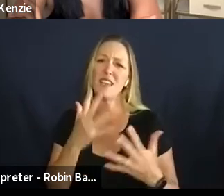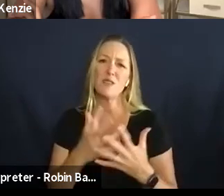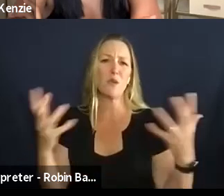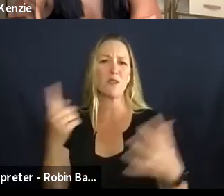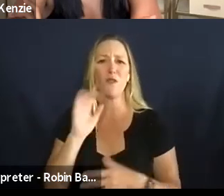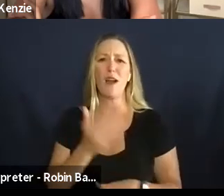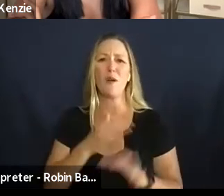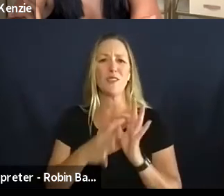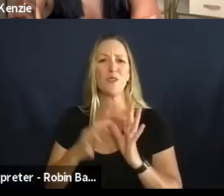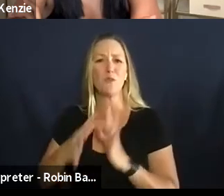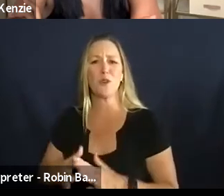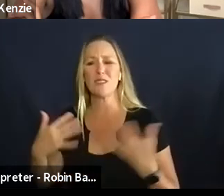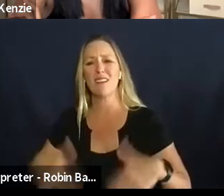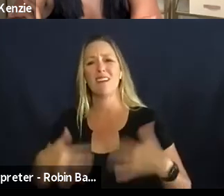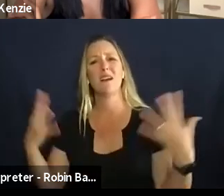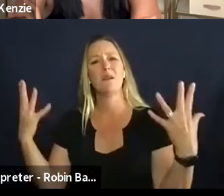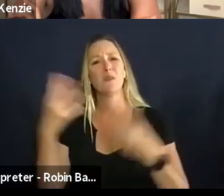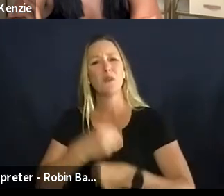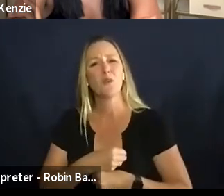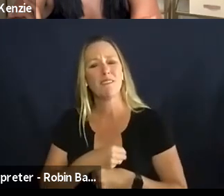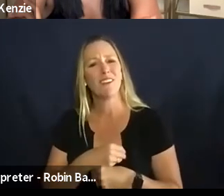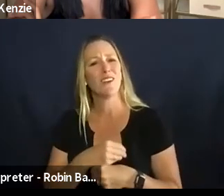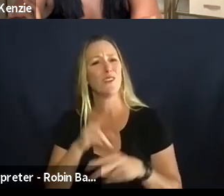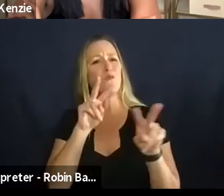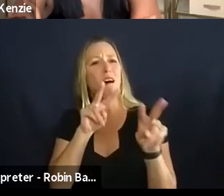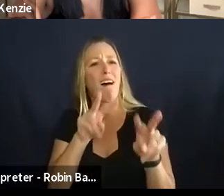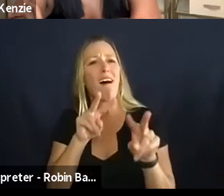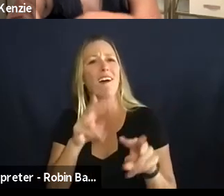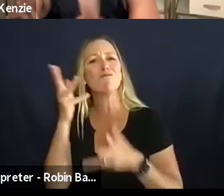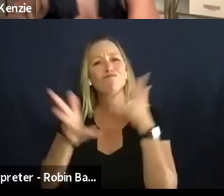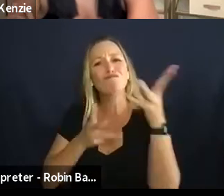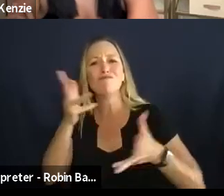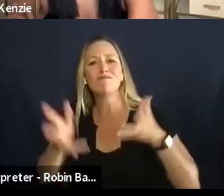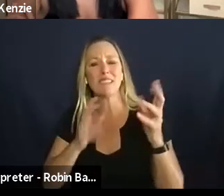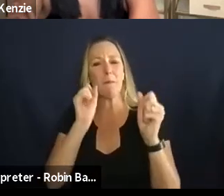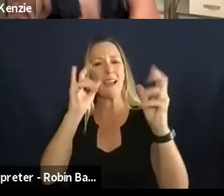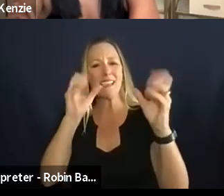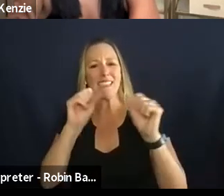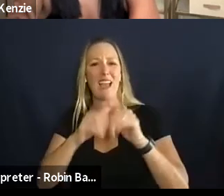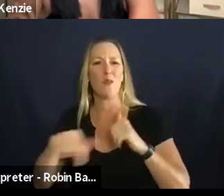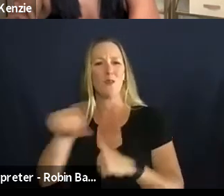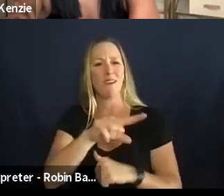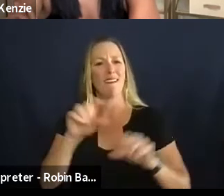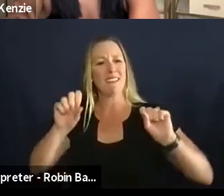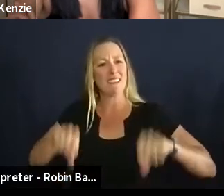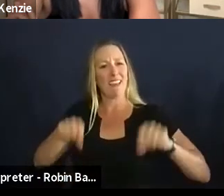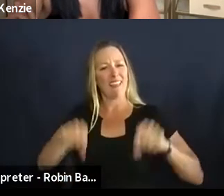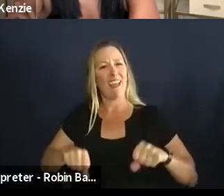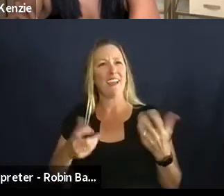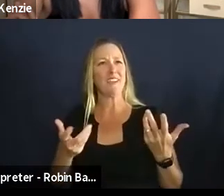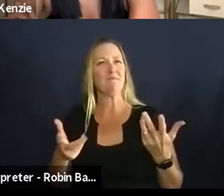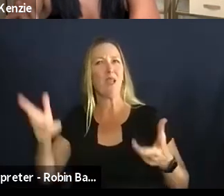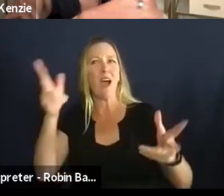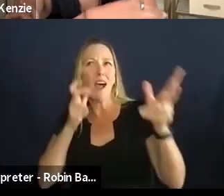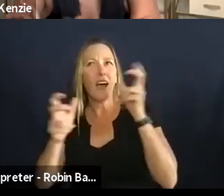interpreters i mean it's such a beauty it's so beautiful to watch it's so incredible how you all are able to to take